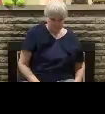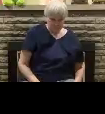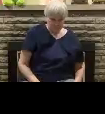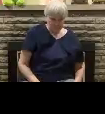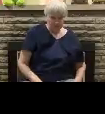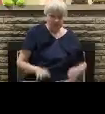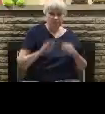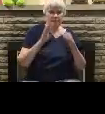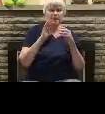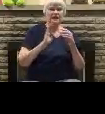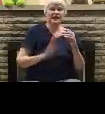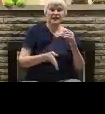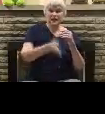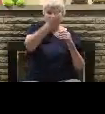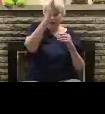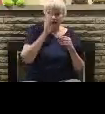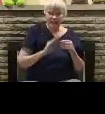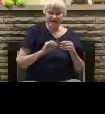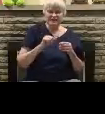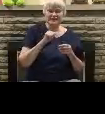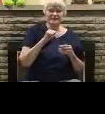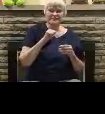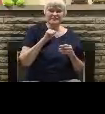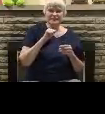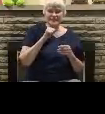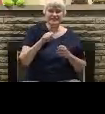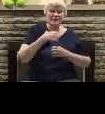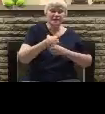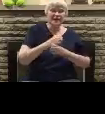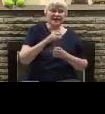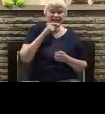God does not create and gays are not born gay.